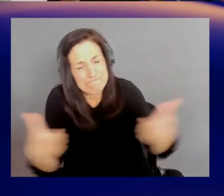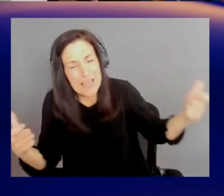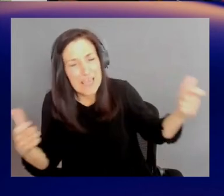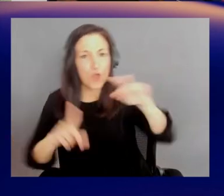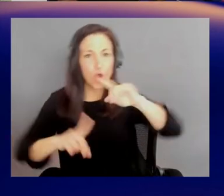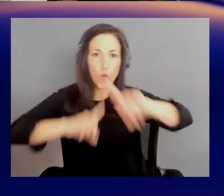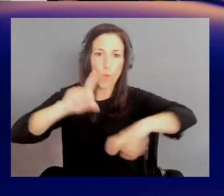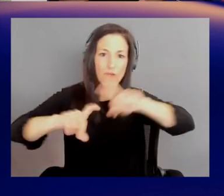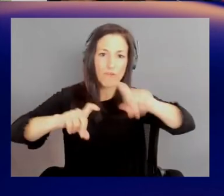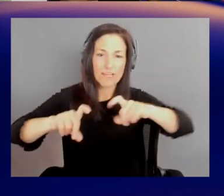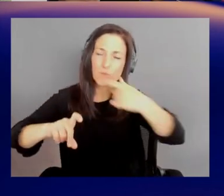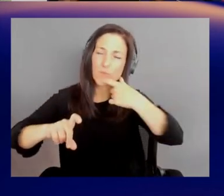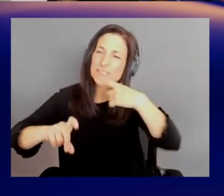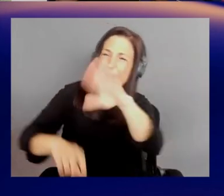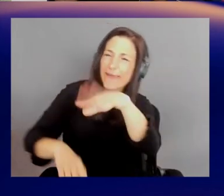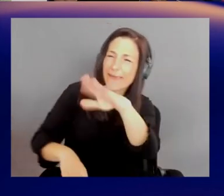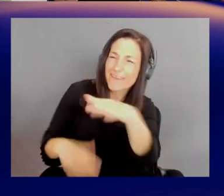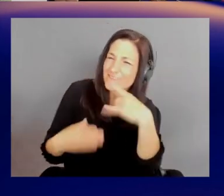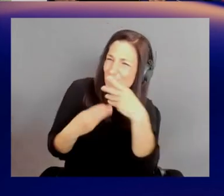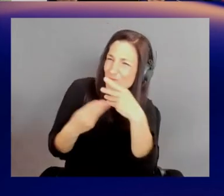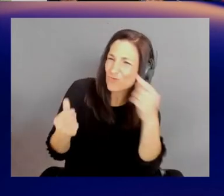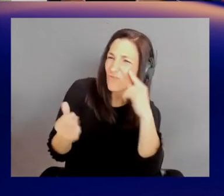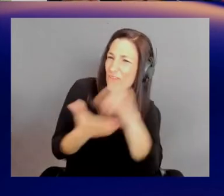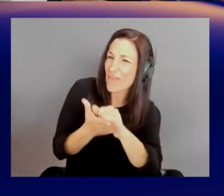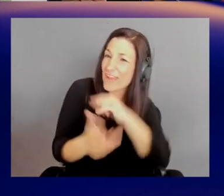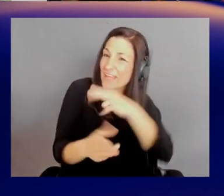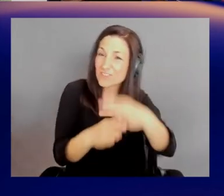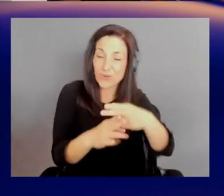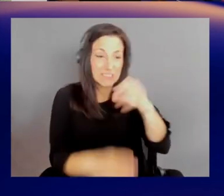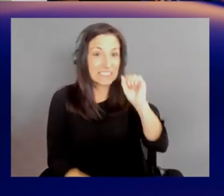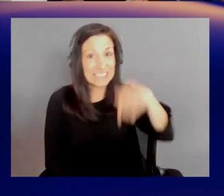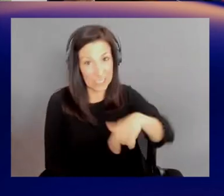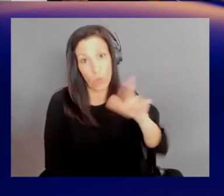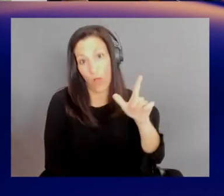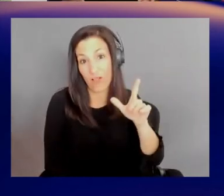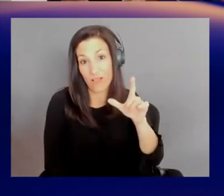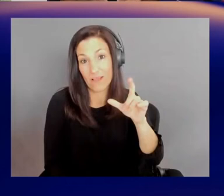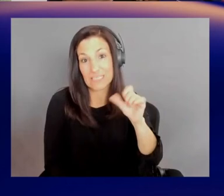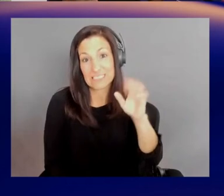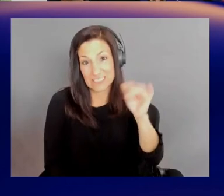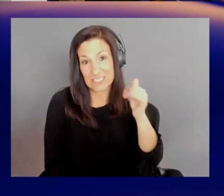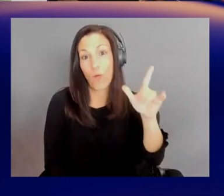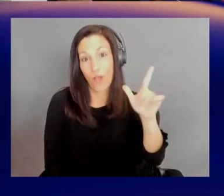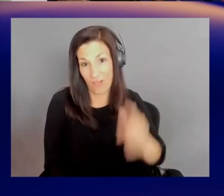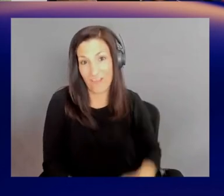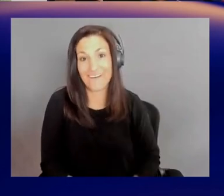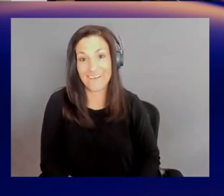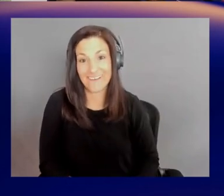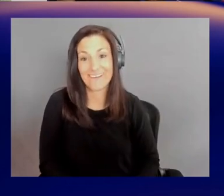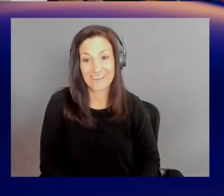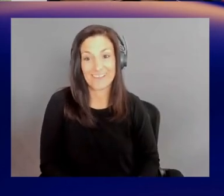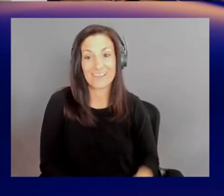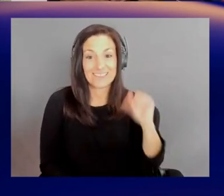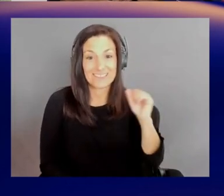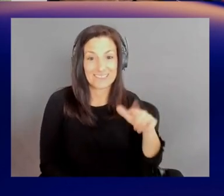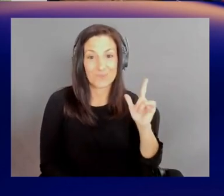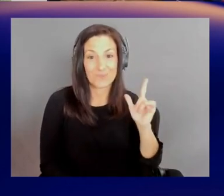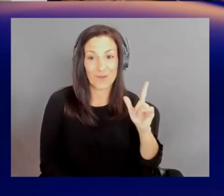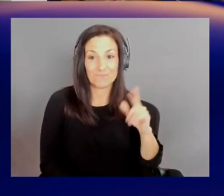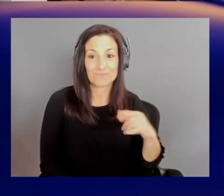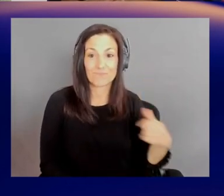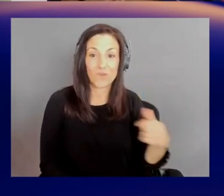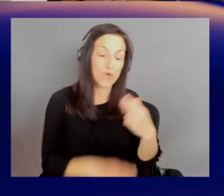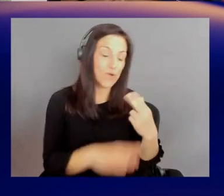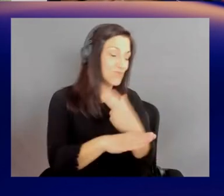You know, there's a solution for this. It's called SQL. Right? It's called SQL. So we're bringing computer science to